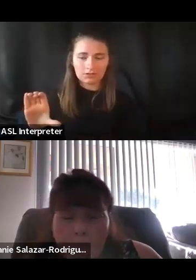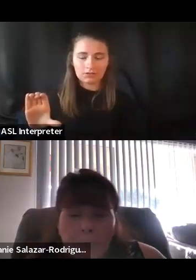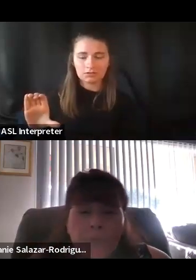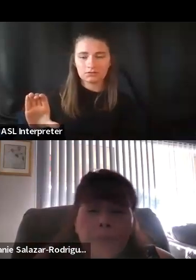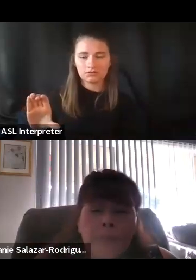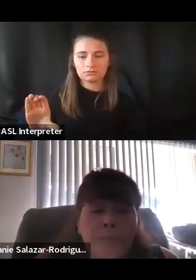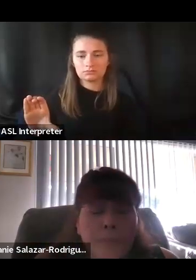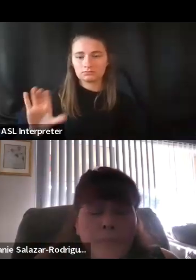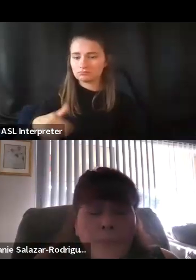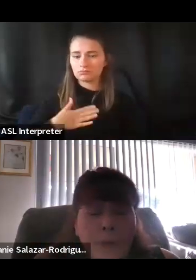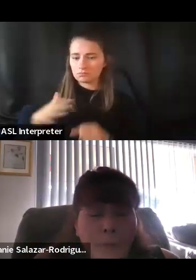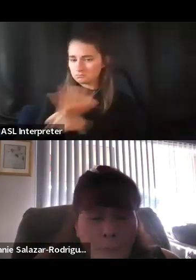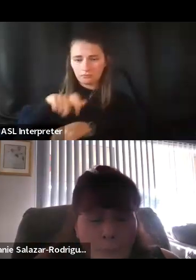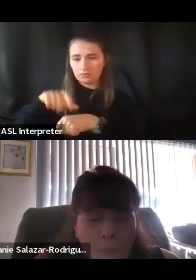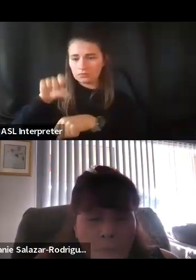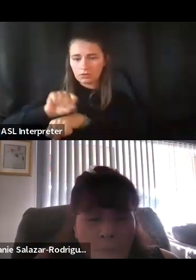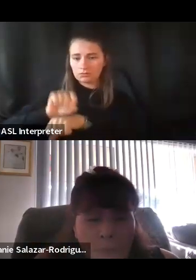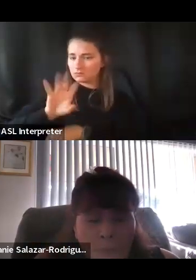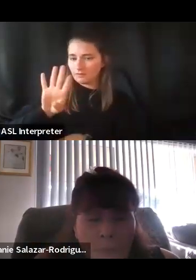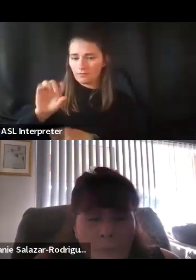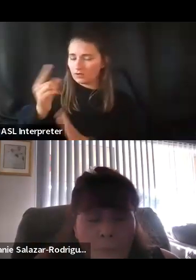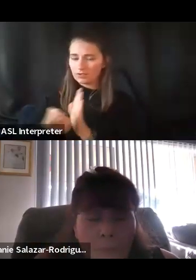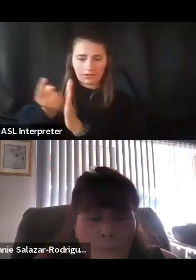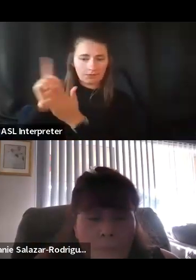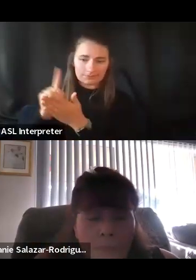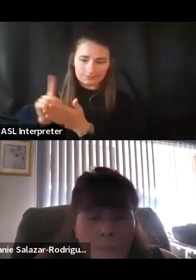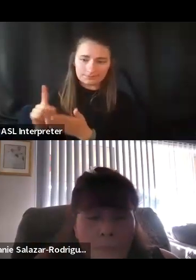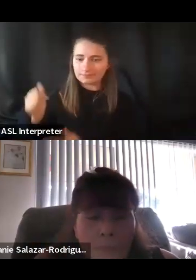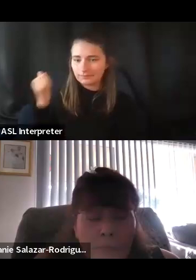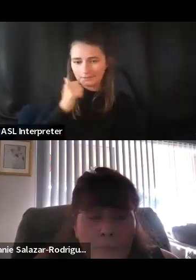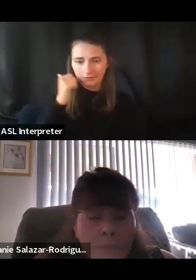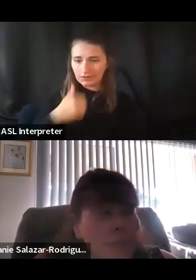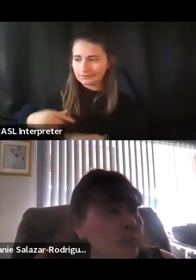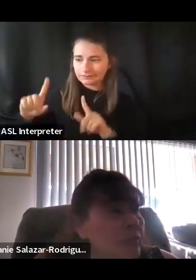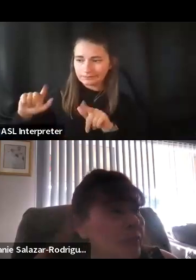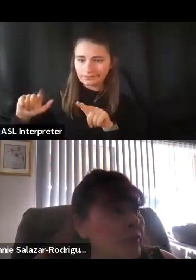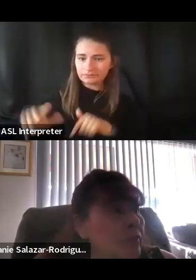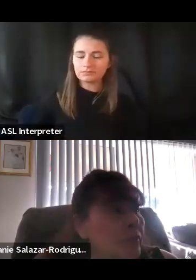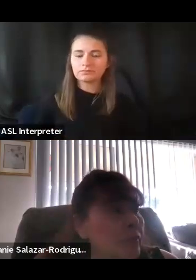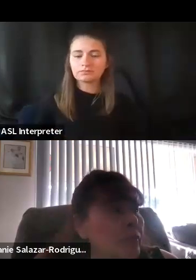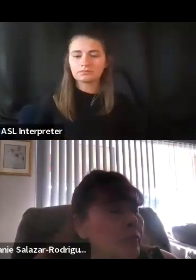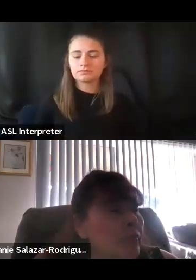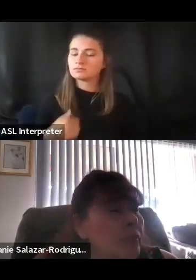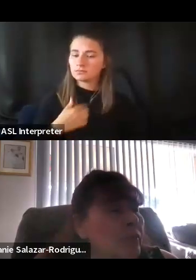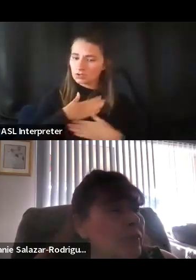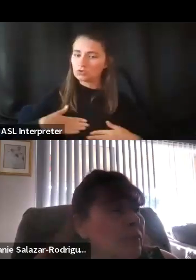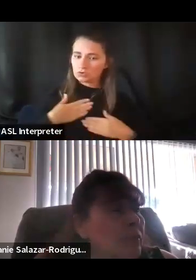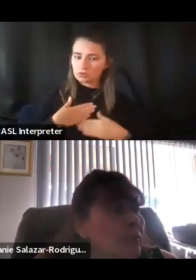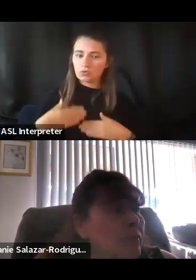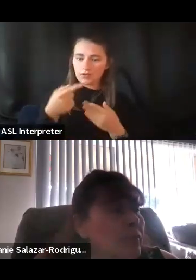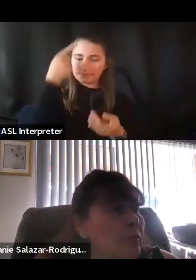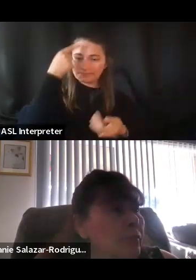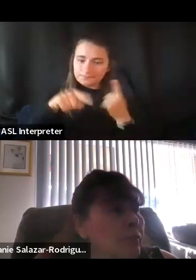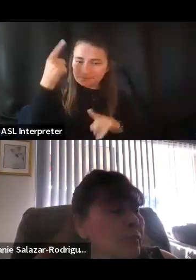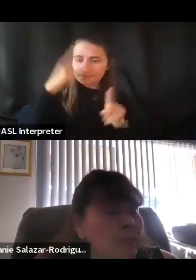my full-time job. I have 40 hours a week. I do a day in and day out. I also enjoy collaborating with other